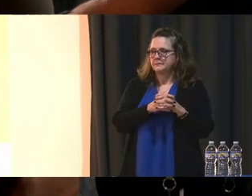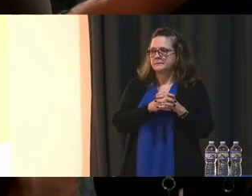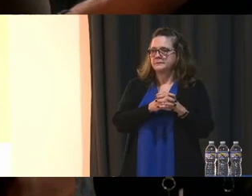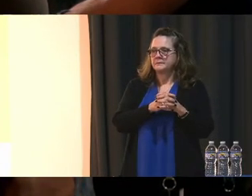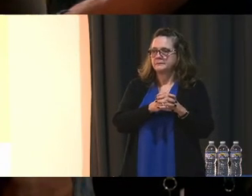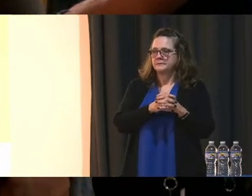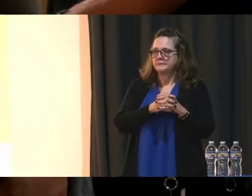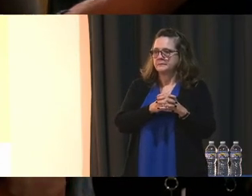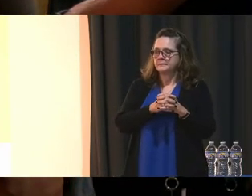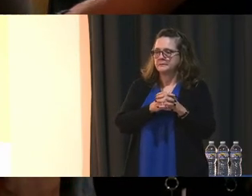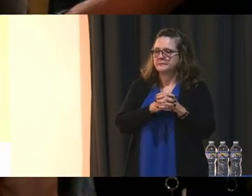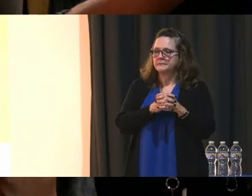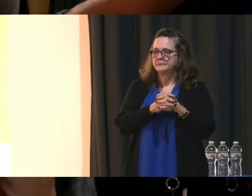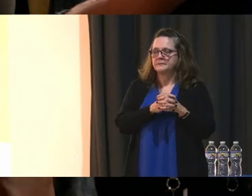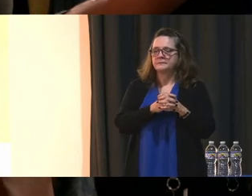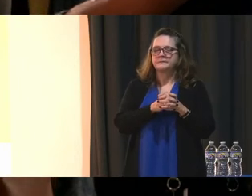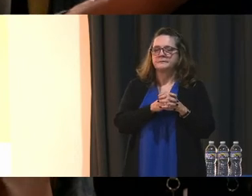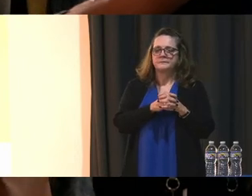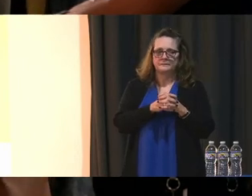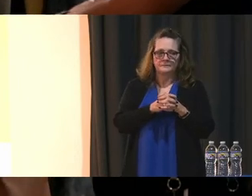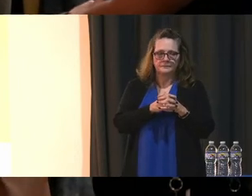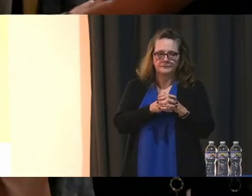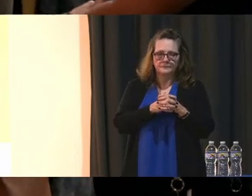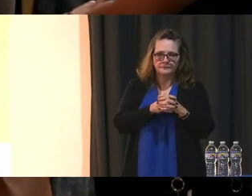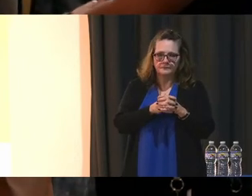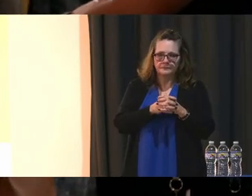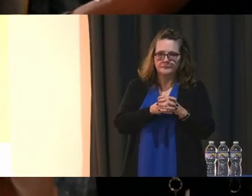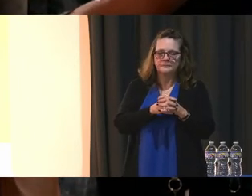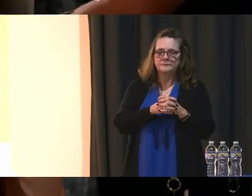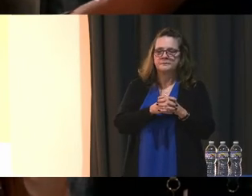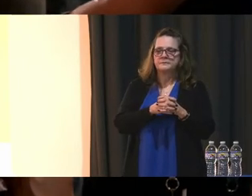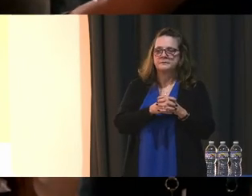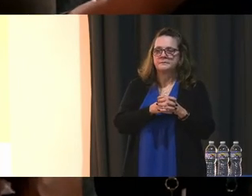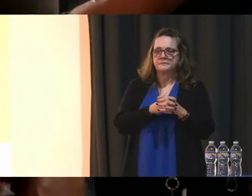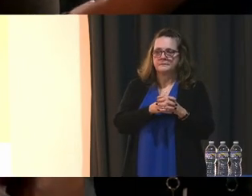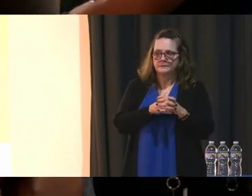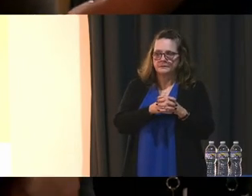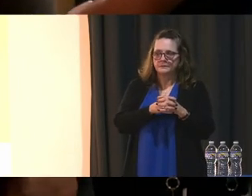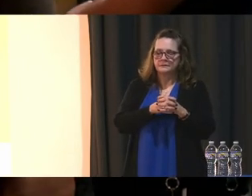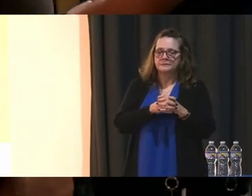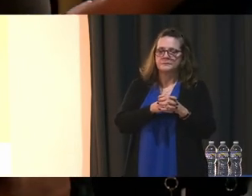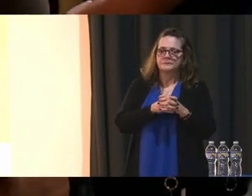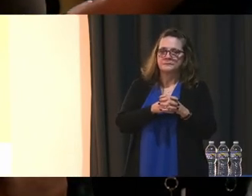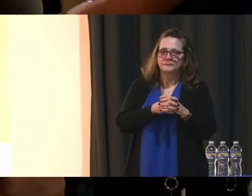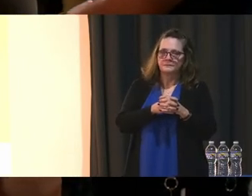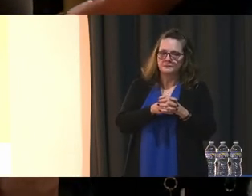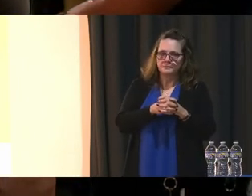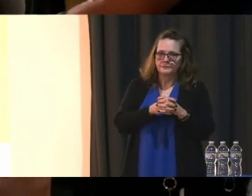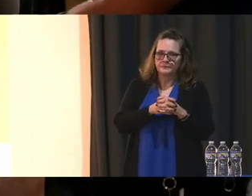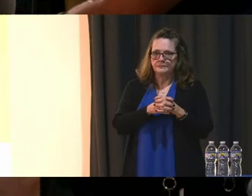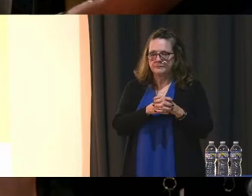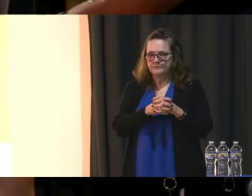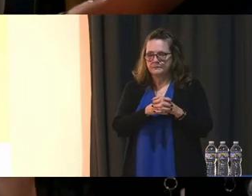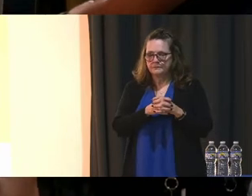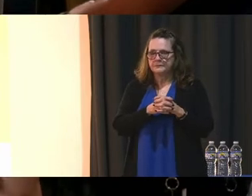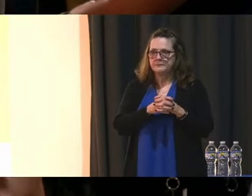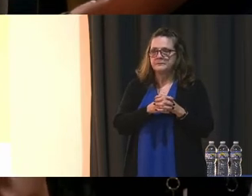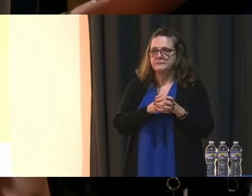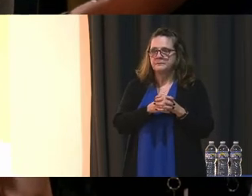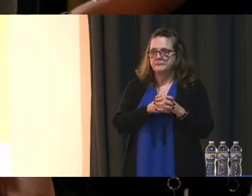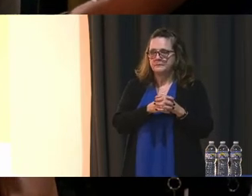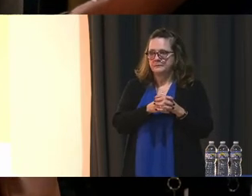Saturday, Saturday, my child appears with severe